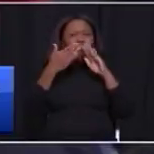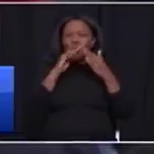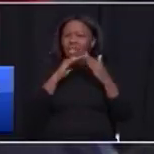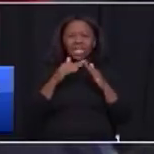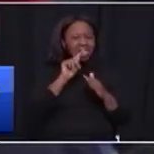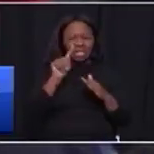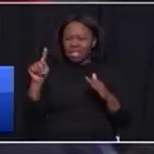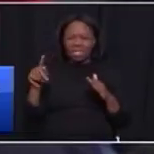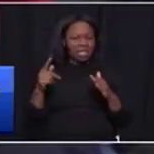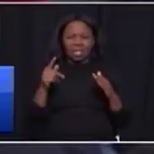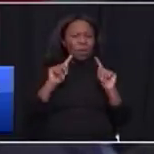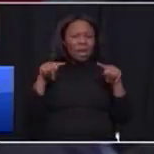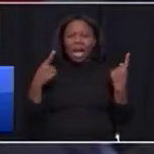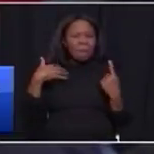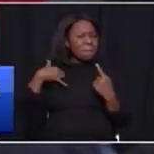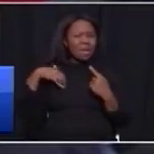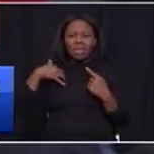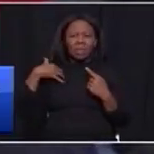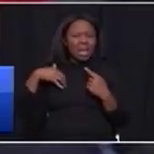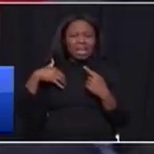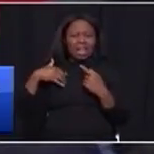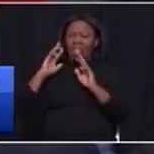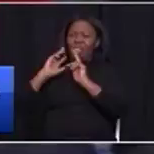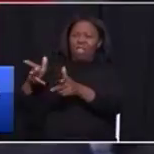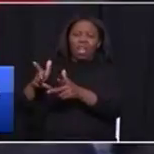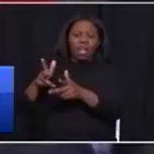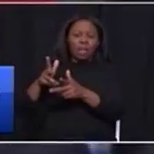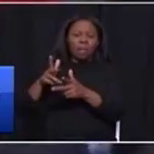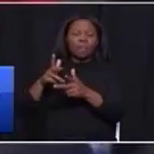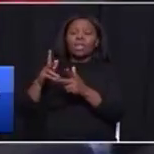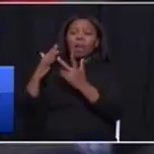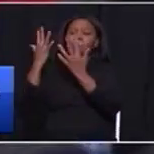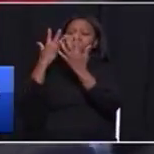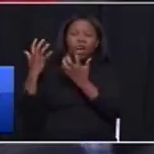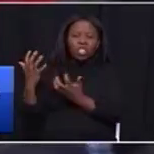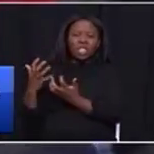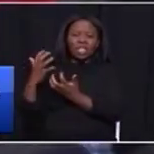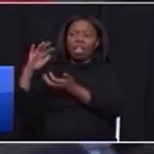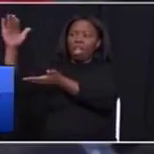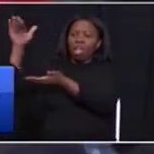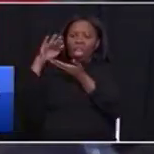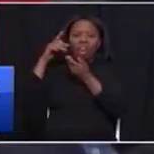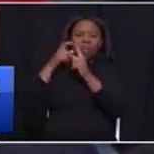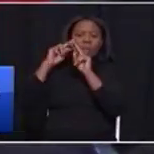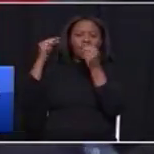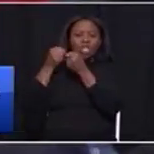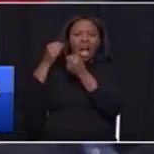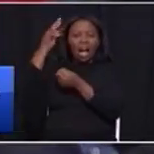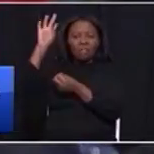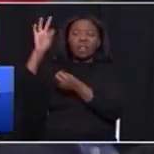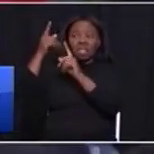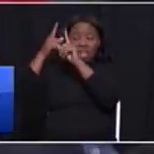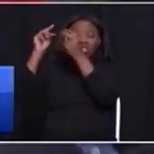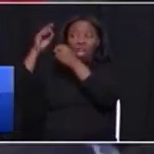hotspots. We can't let the municipalities of the hook. They get big budgets from national government to sort out service